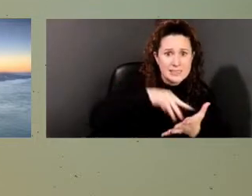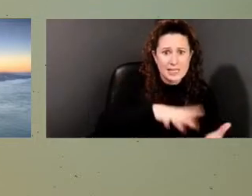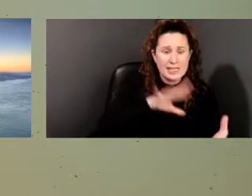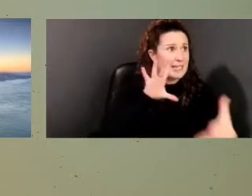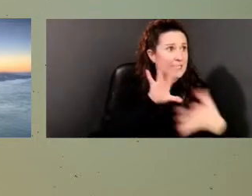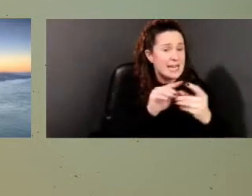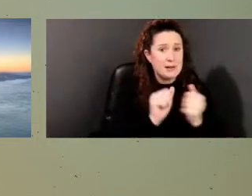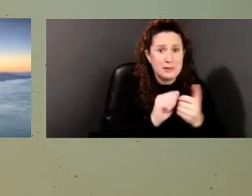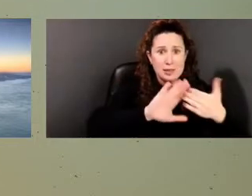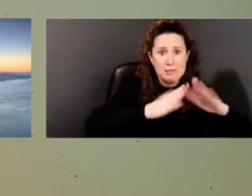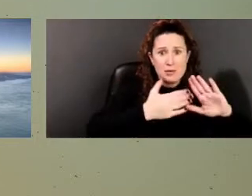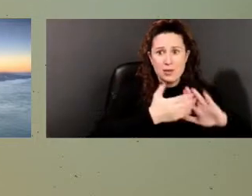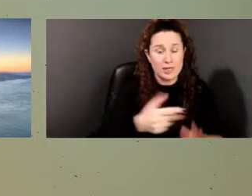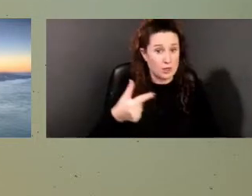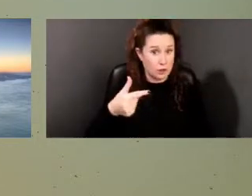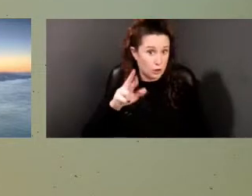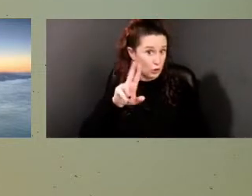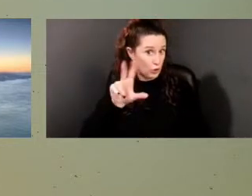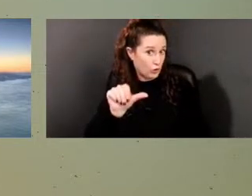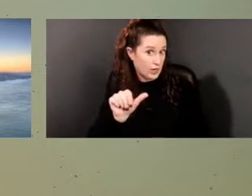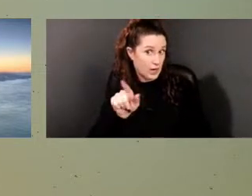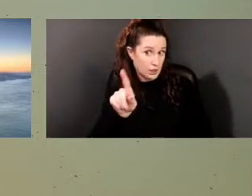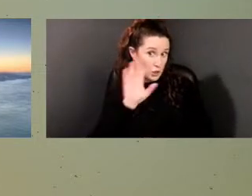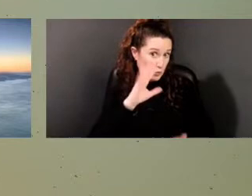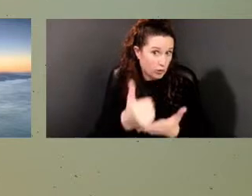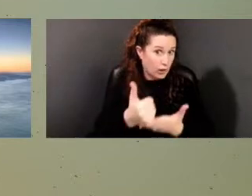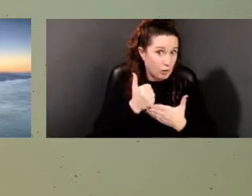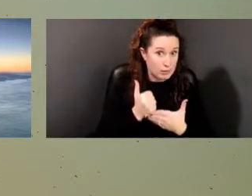through that with us. What, what, what are your thoughts there?